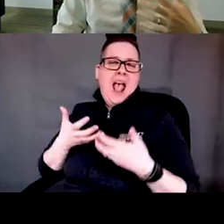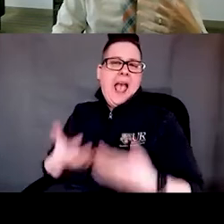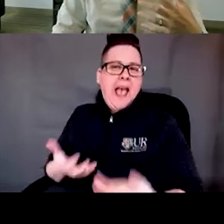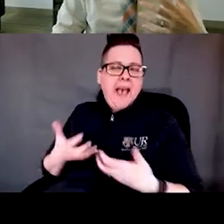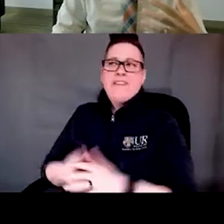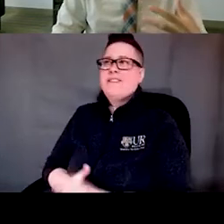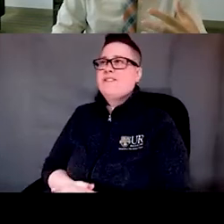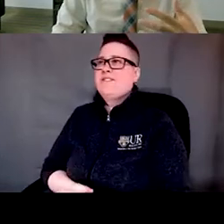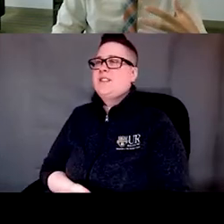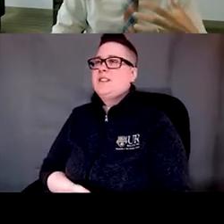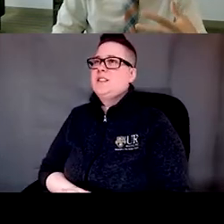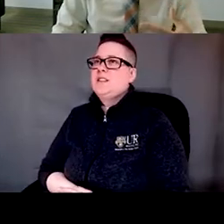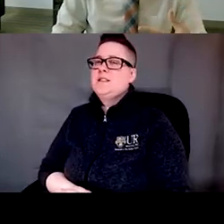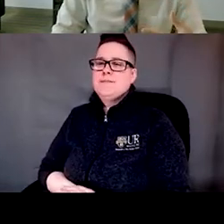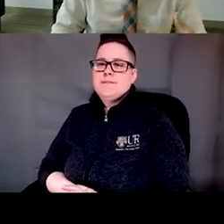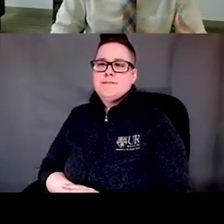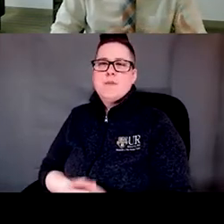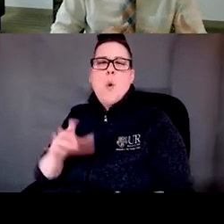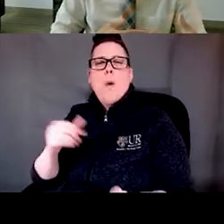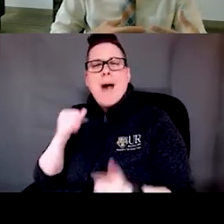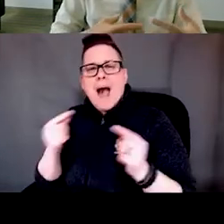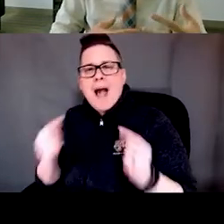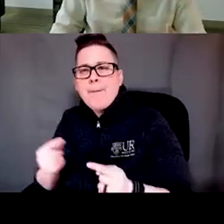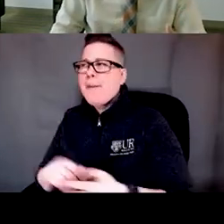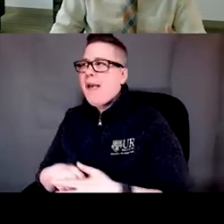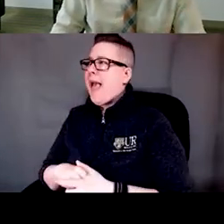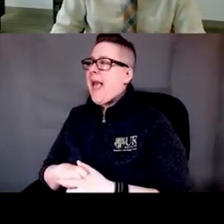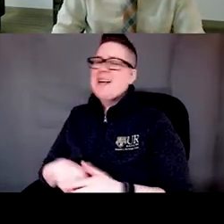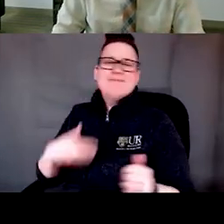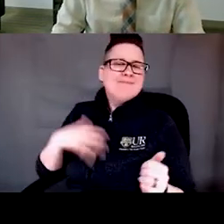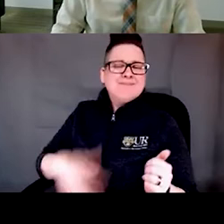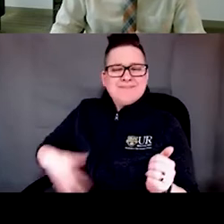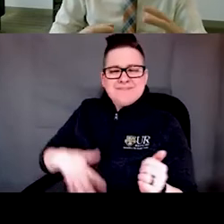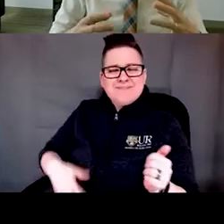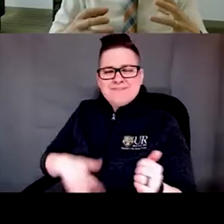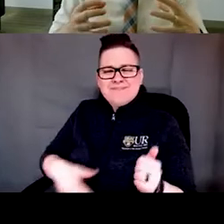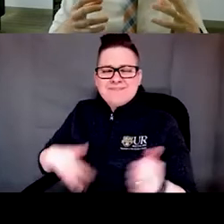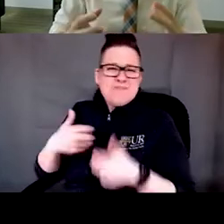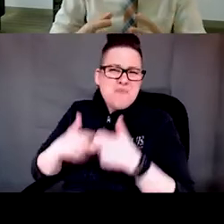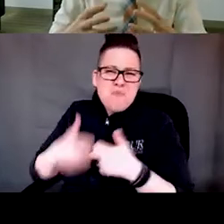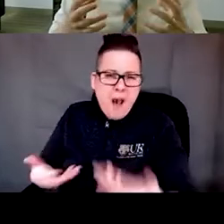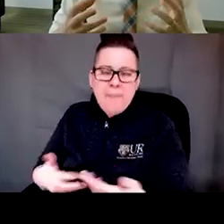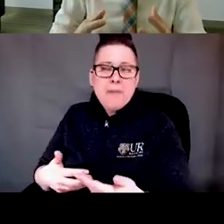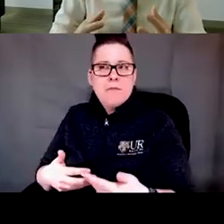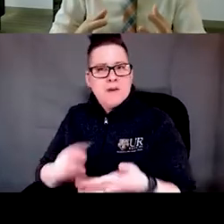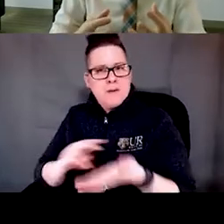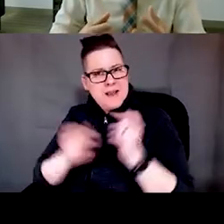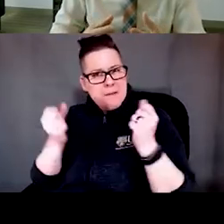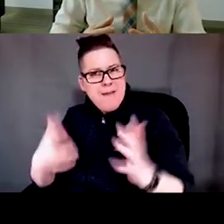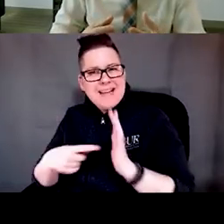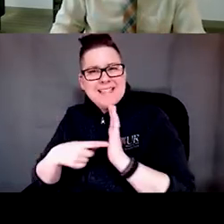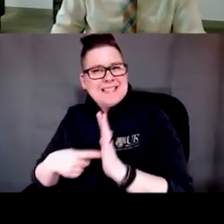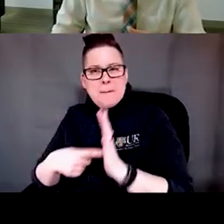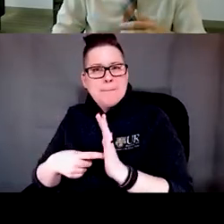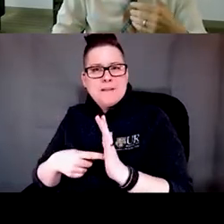this sort of back pain or GI issues. And so a lot of their symptoms are clustered around